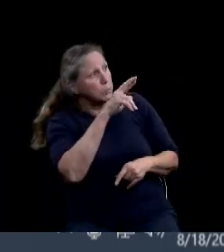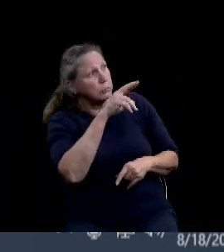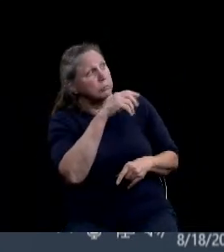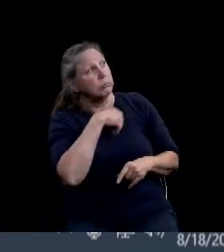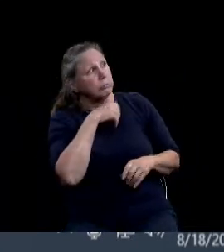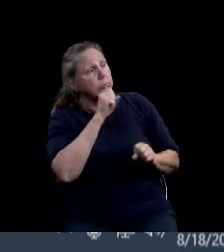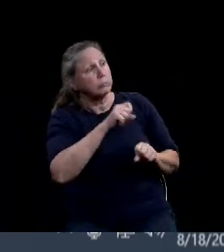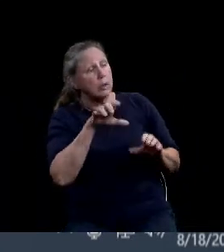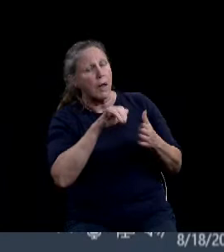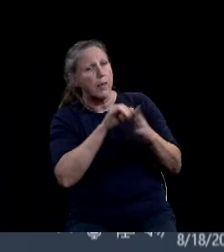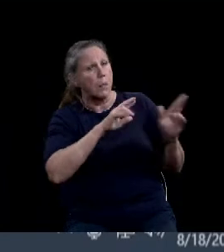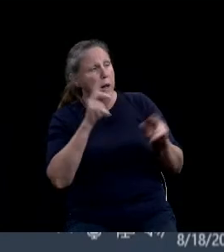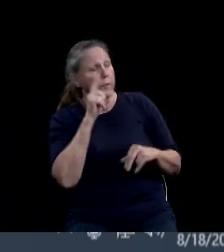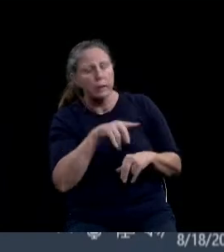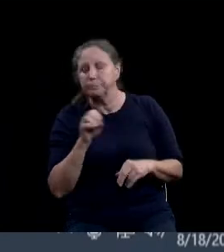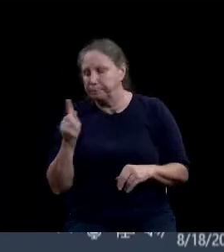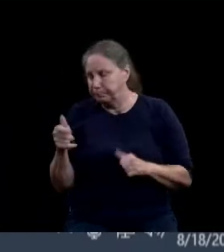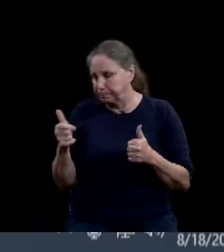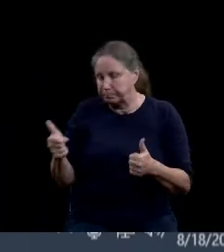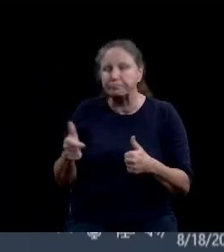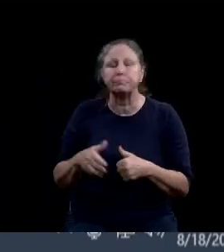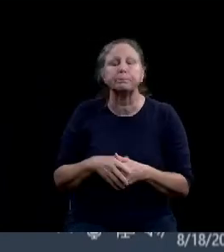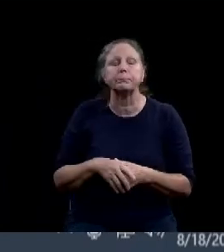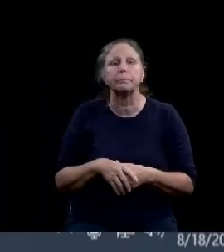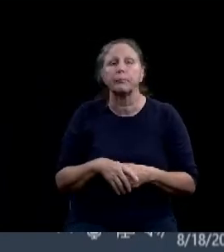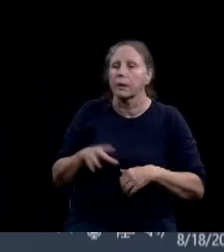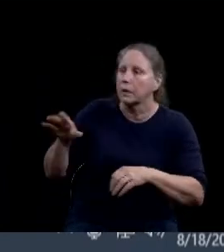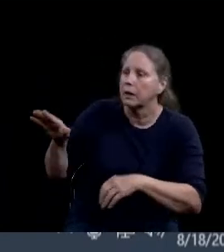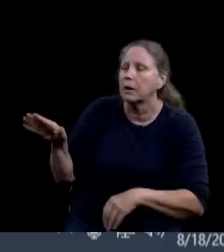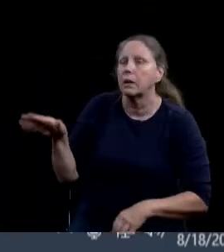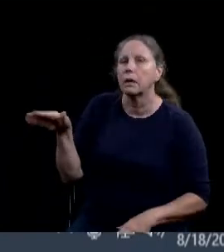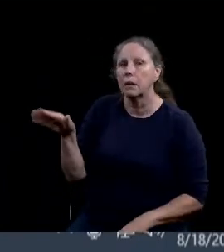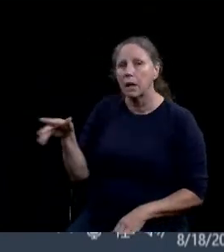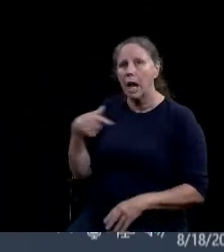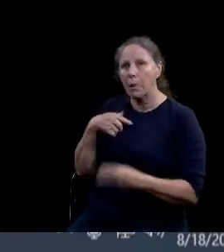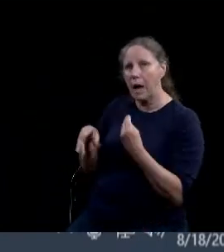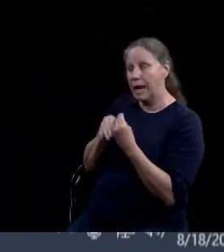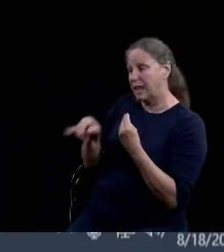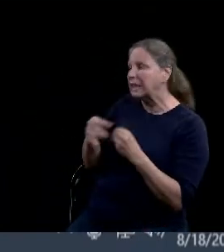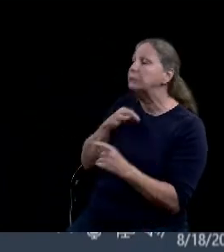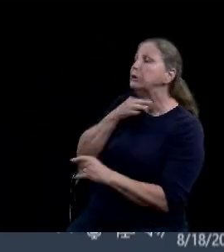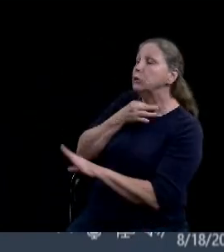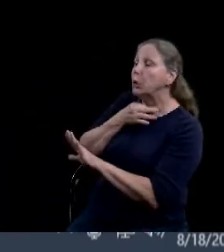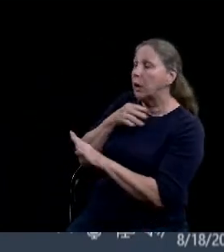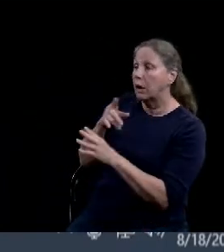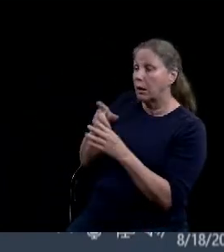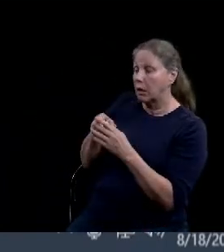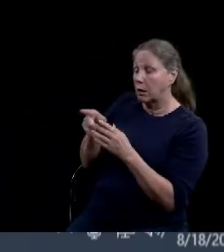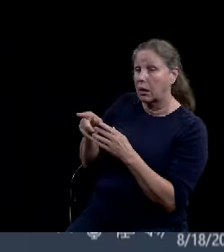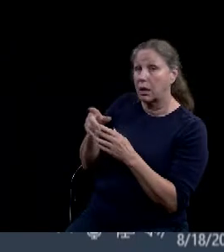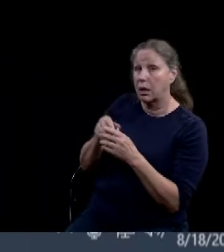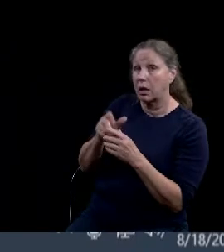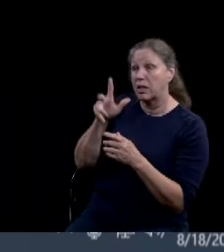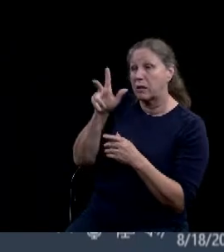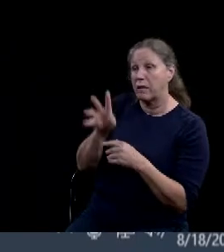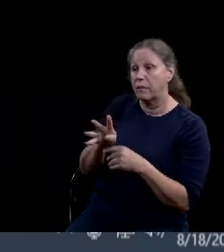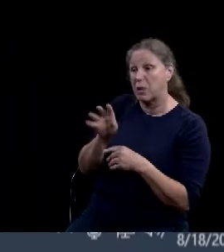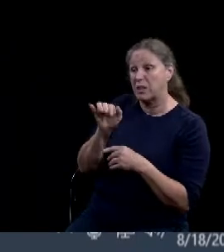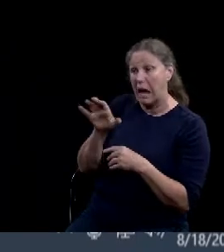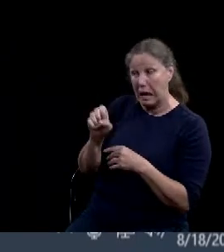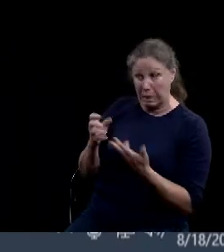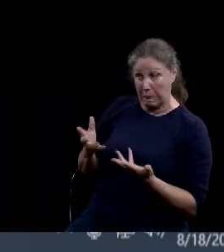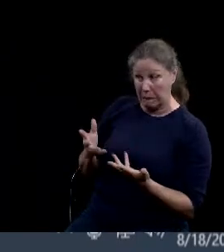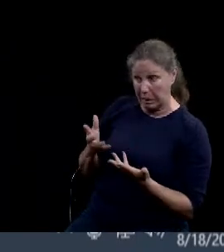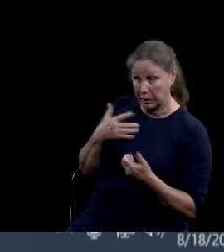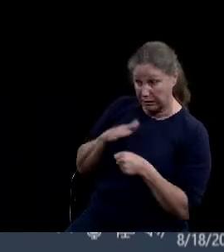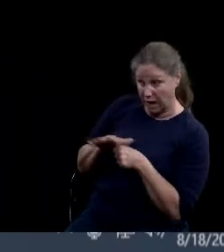Okay. And Mayor, if I may add on to that, also just curious about is three-fourths of an acre also sufficient. I'd ask that during the work